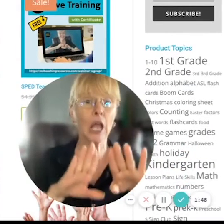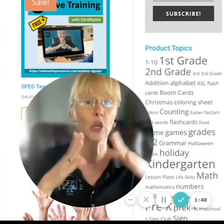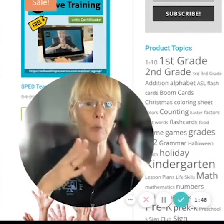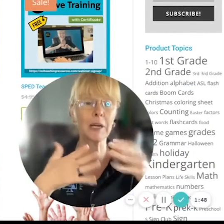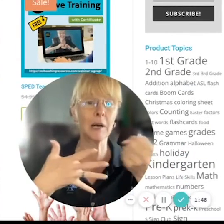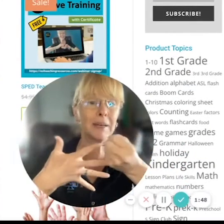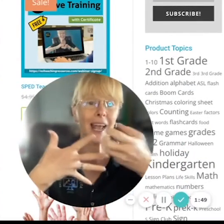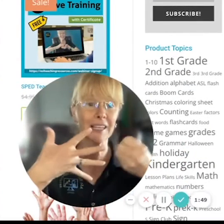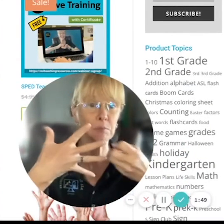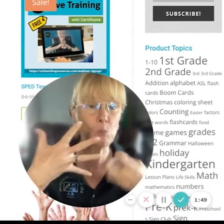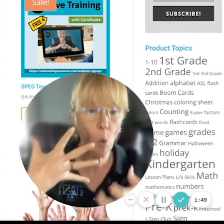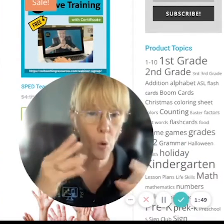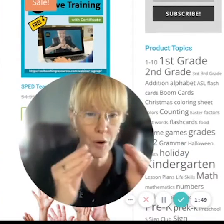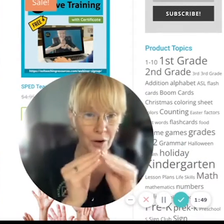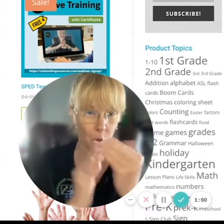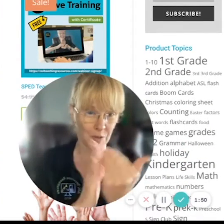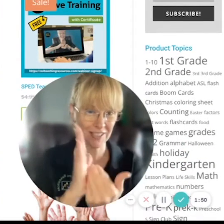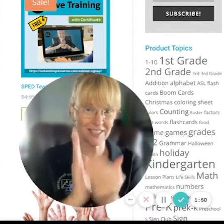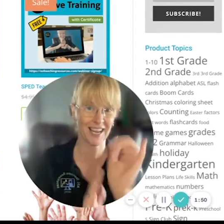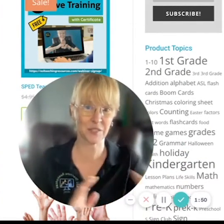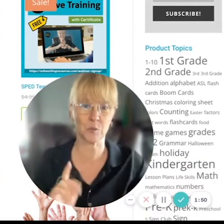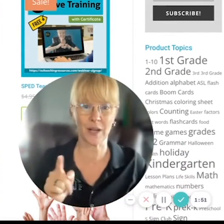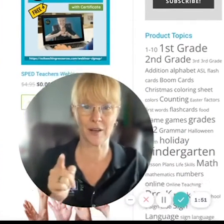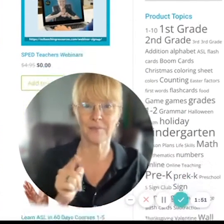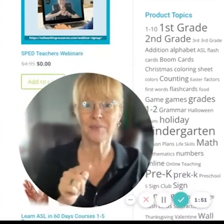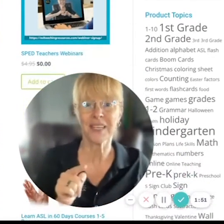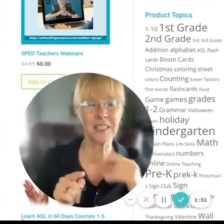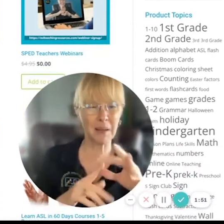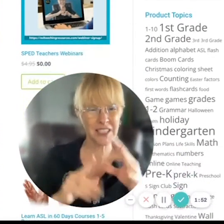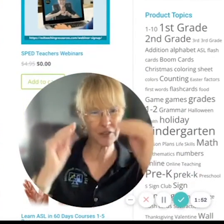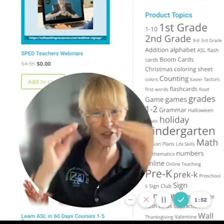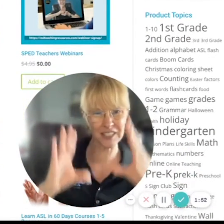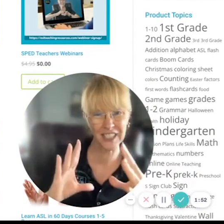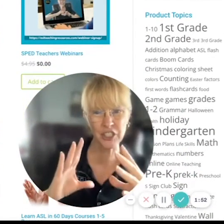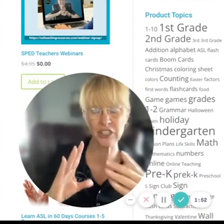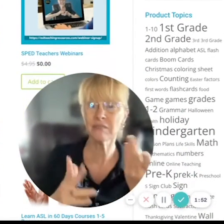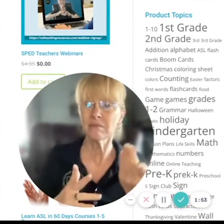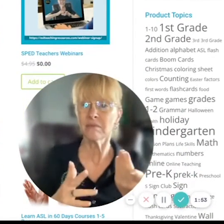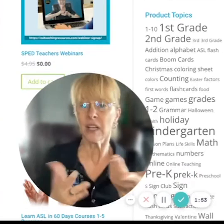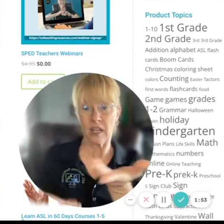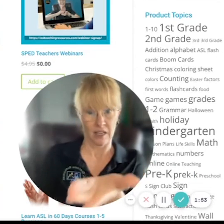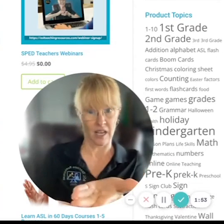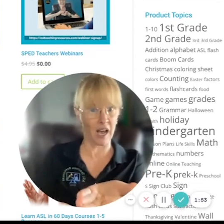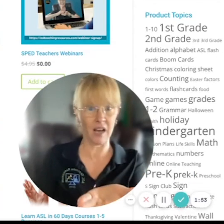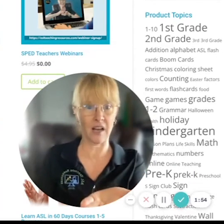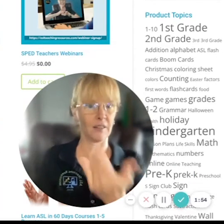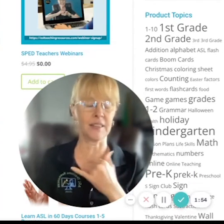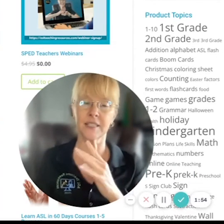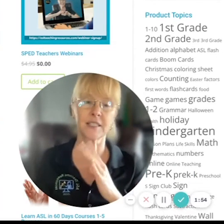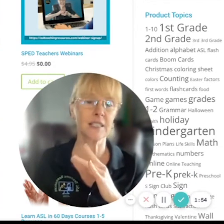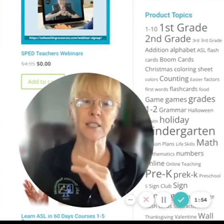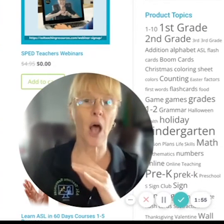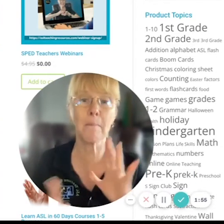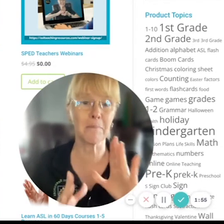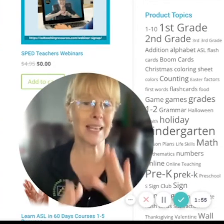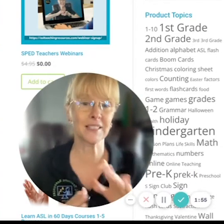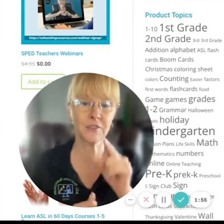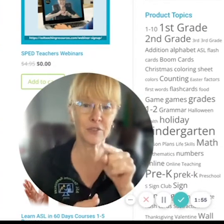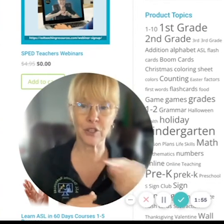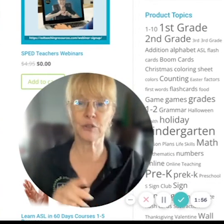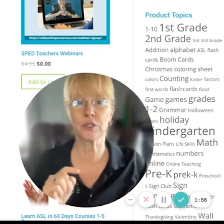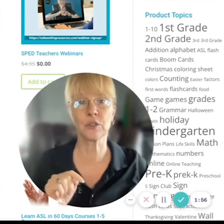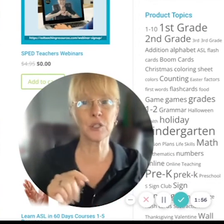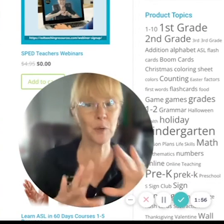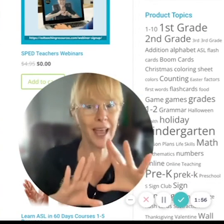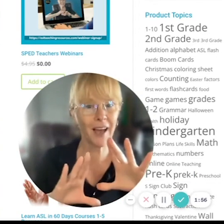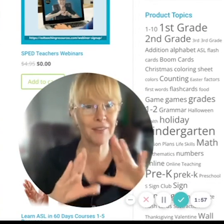on it you open it up and it has more courses as well especially if you're a teacher this is amazing